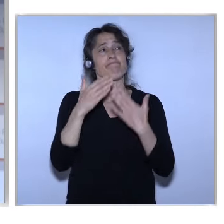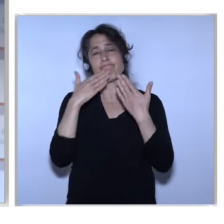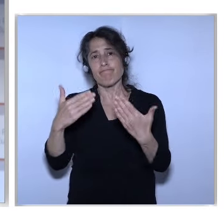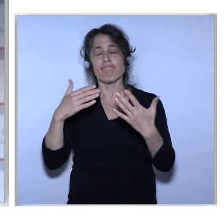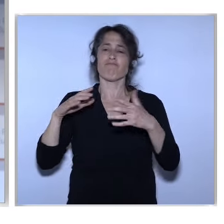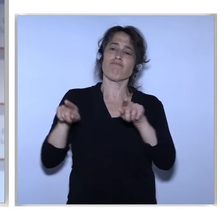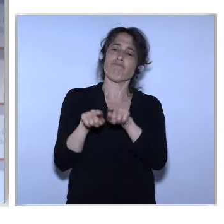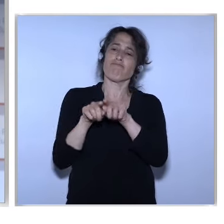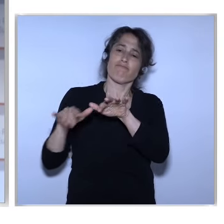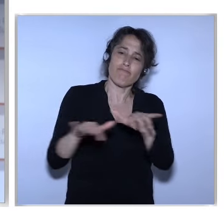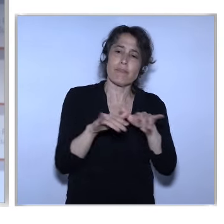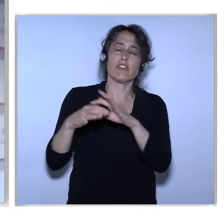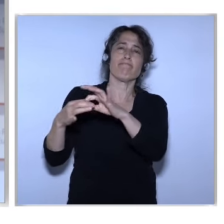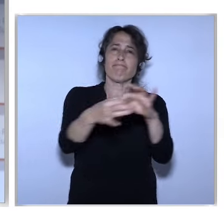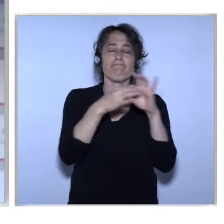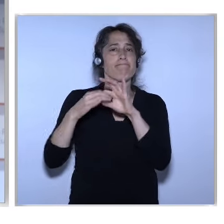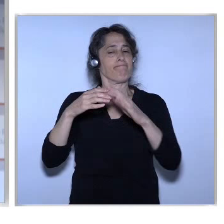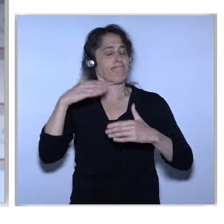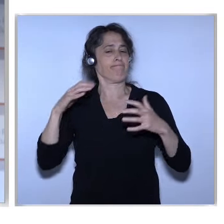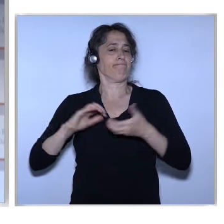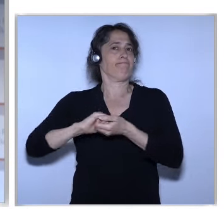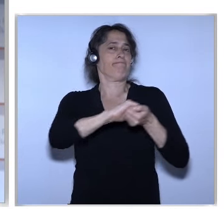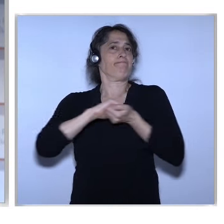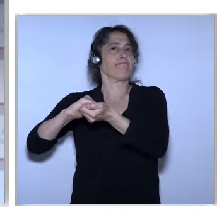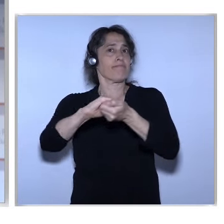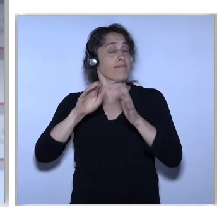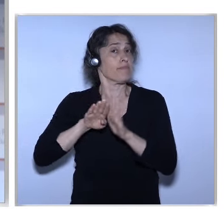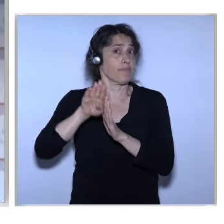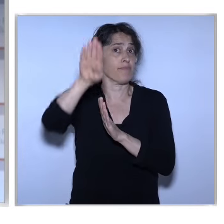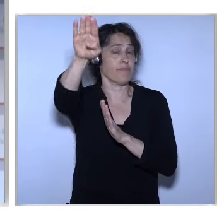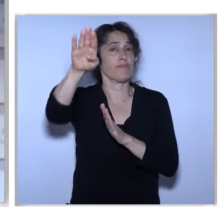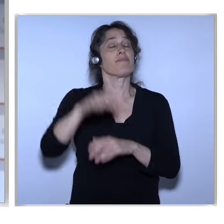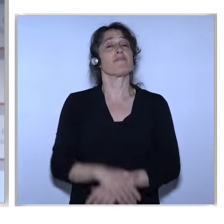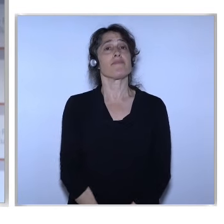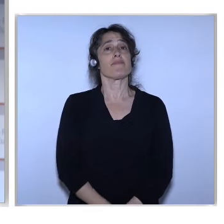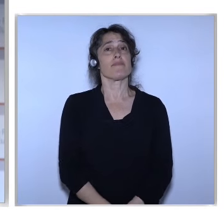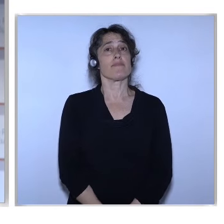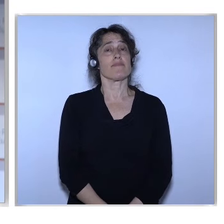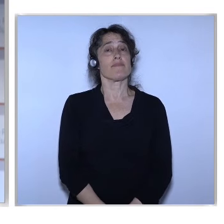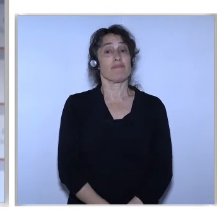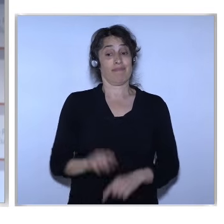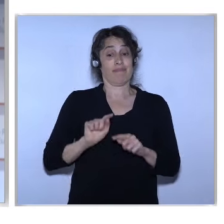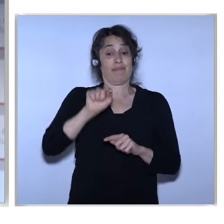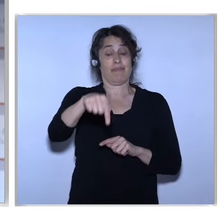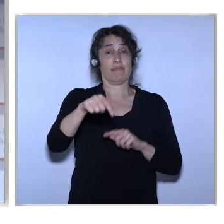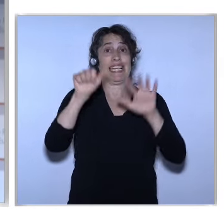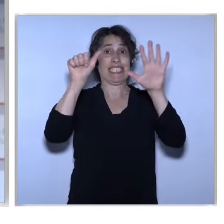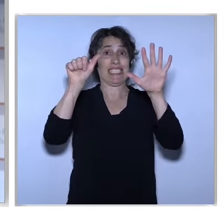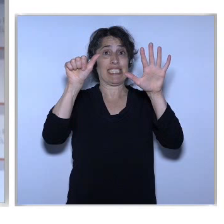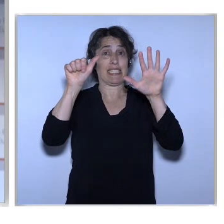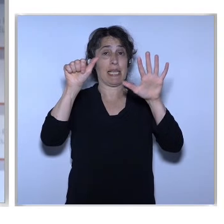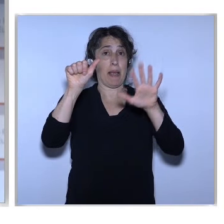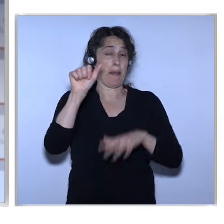rapid completion of the digital single market Since its publication in the 6th of May Latvian